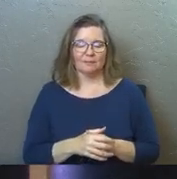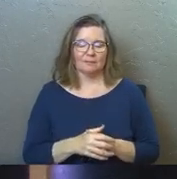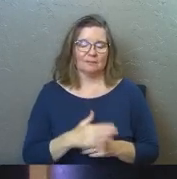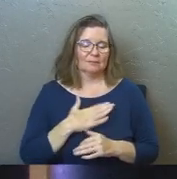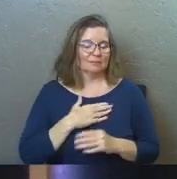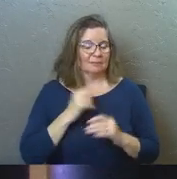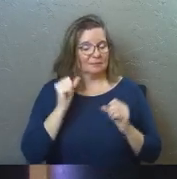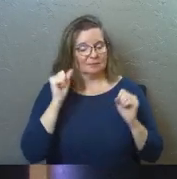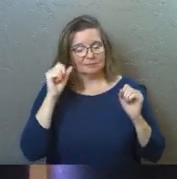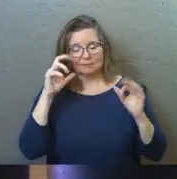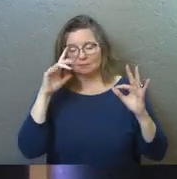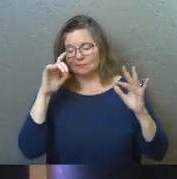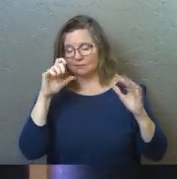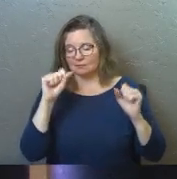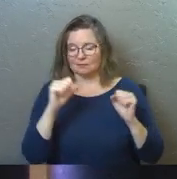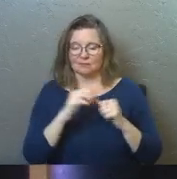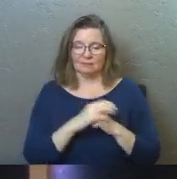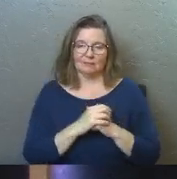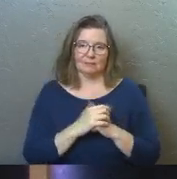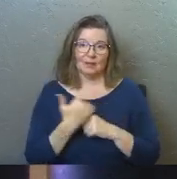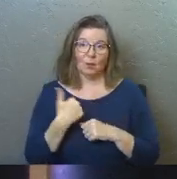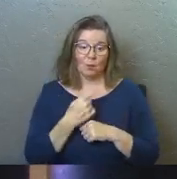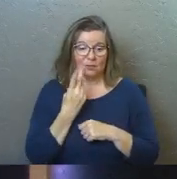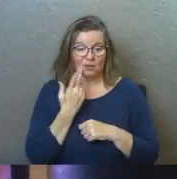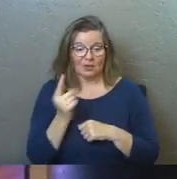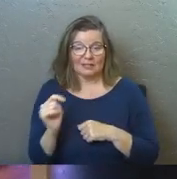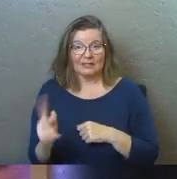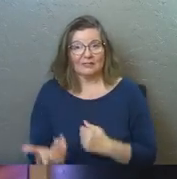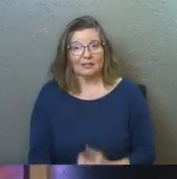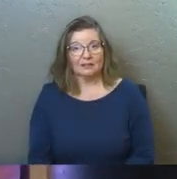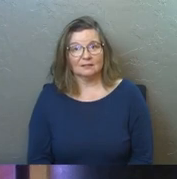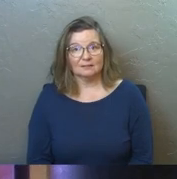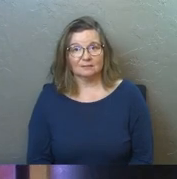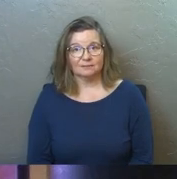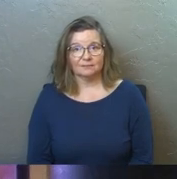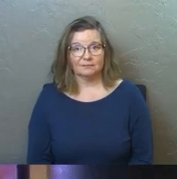Mind-blowing. And we all saw it on TV.